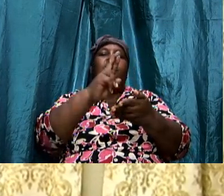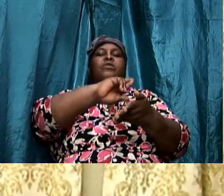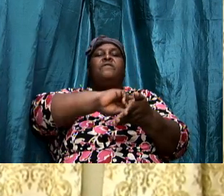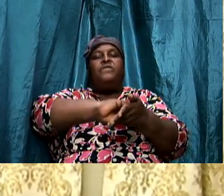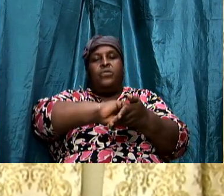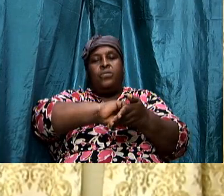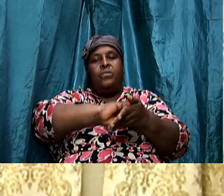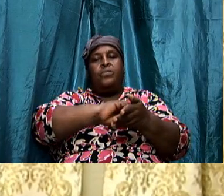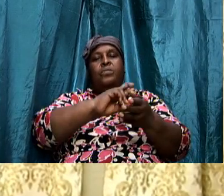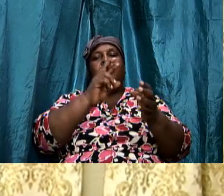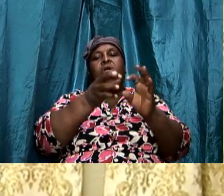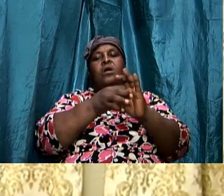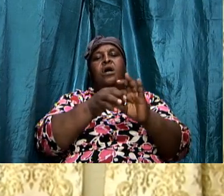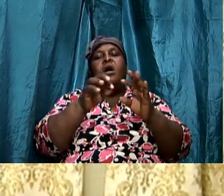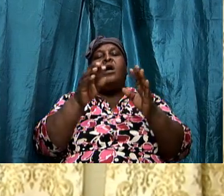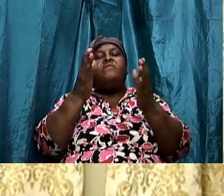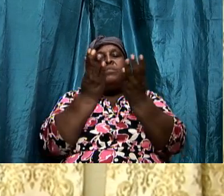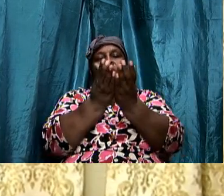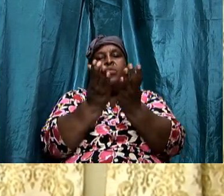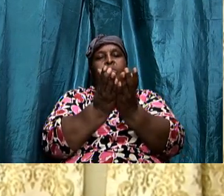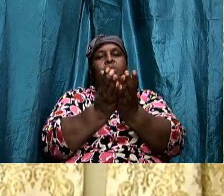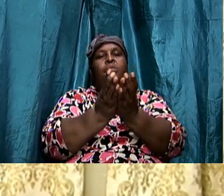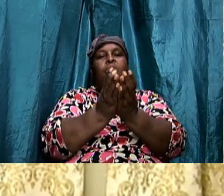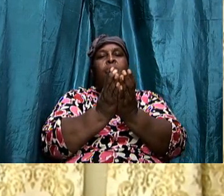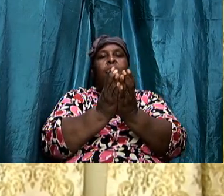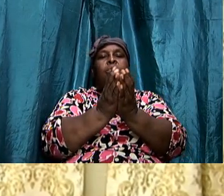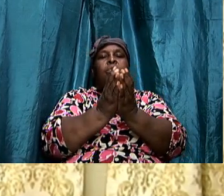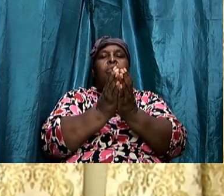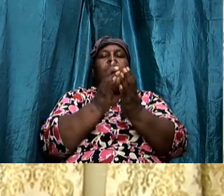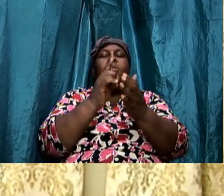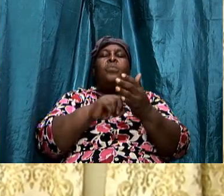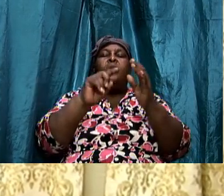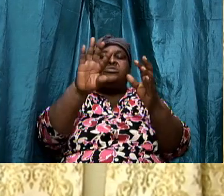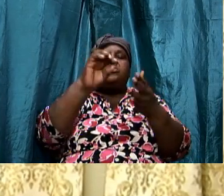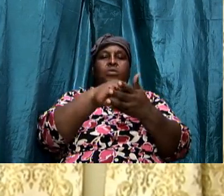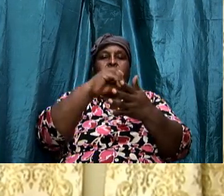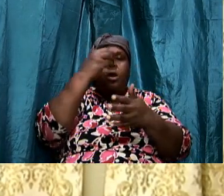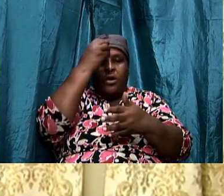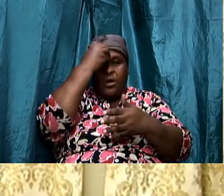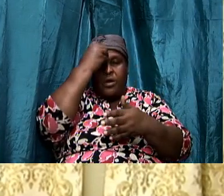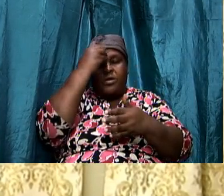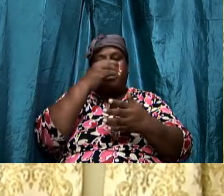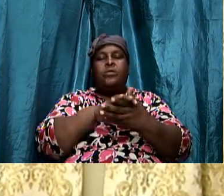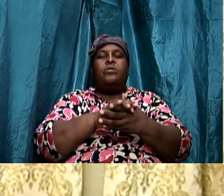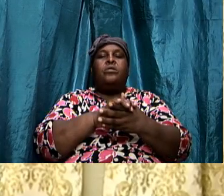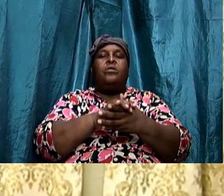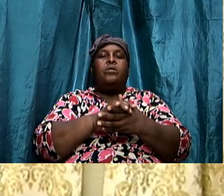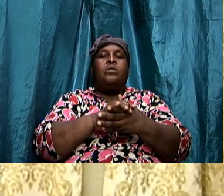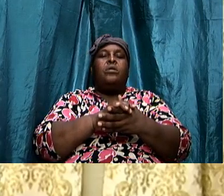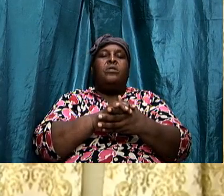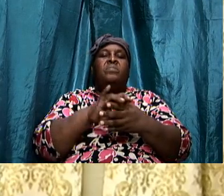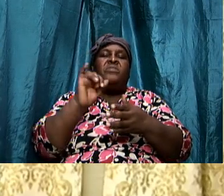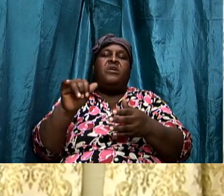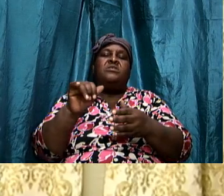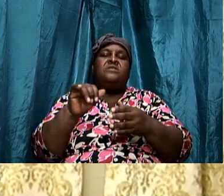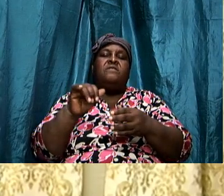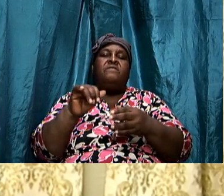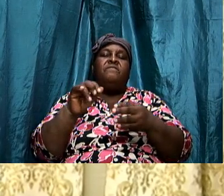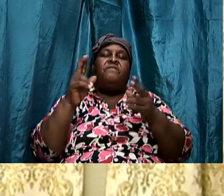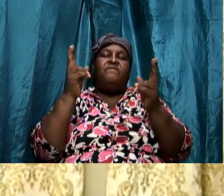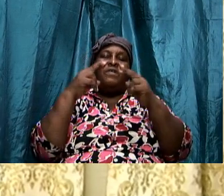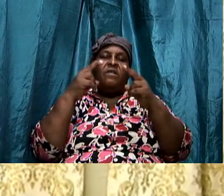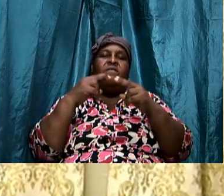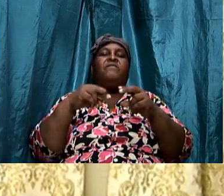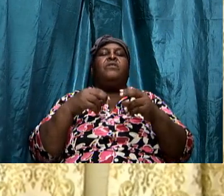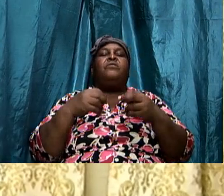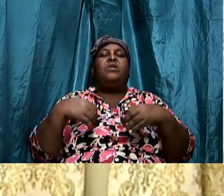it, how it has impacted you. Very short, but a review and a positive one. And that is extremely important to me.